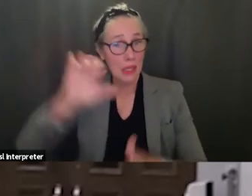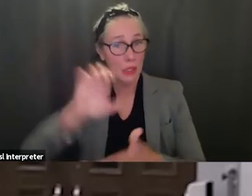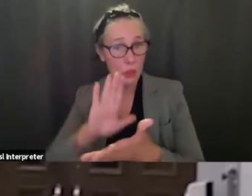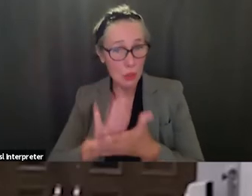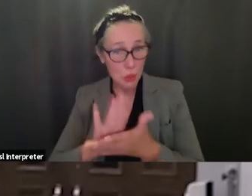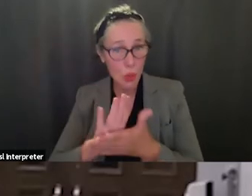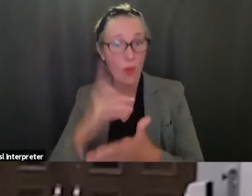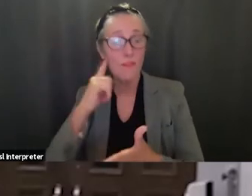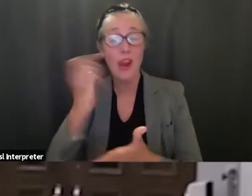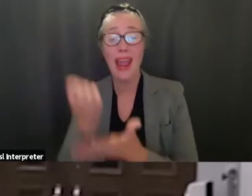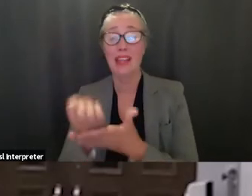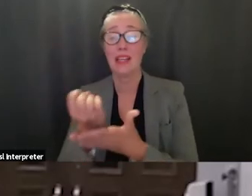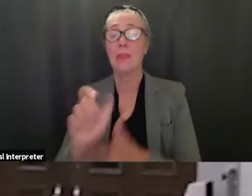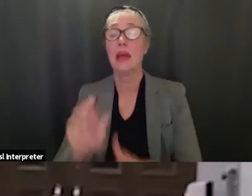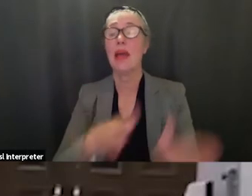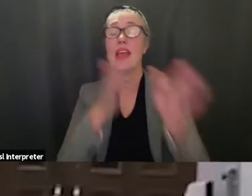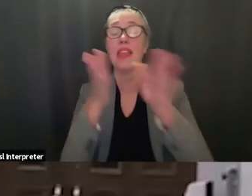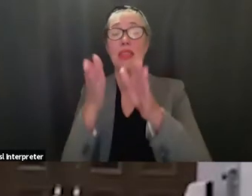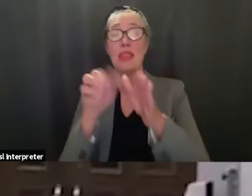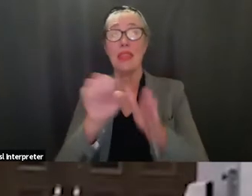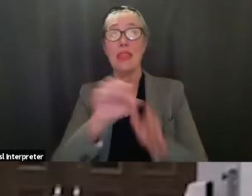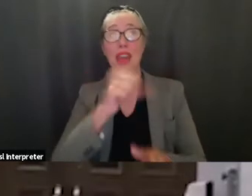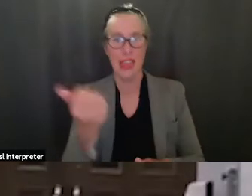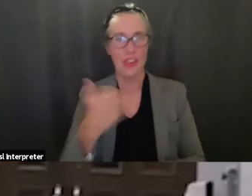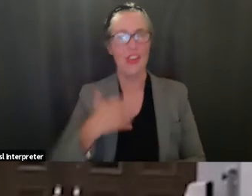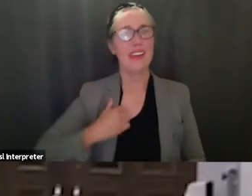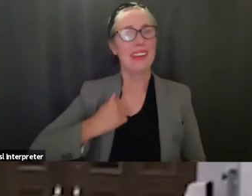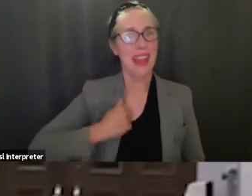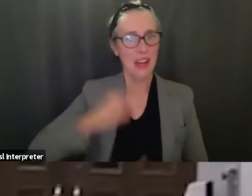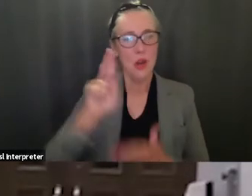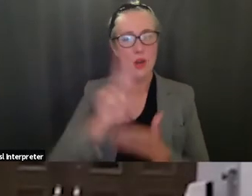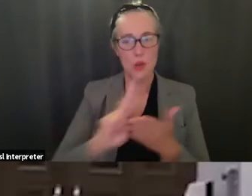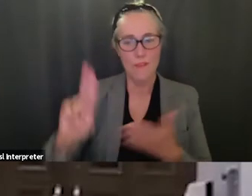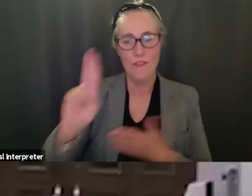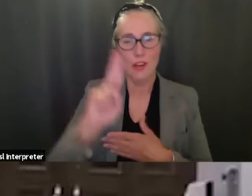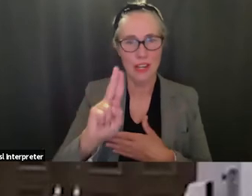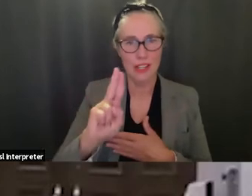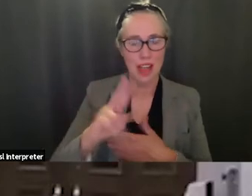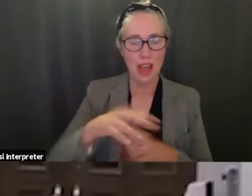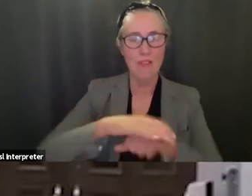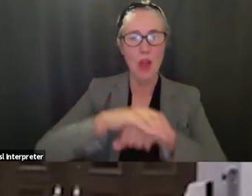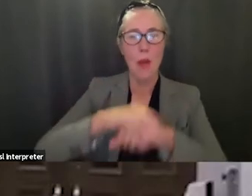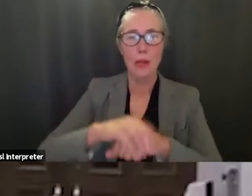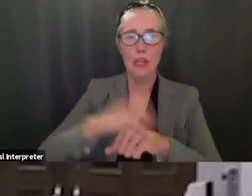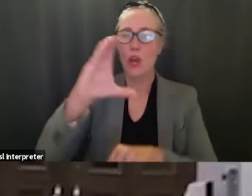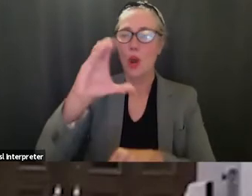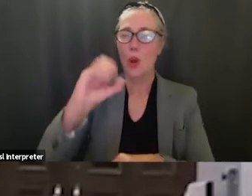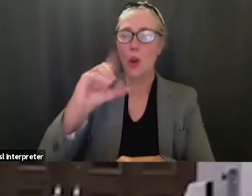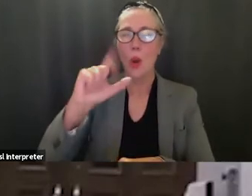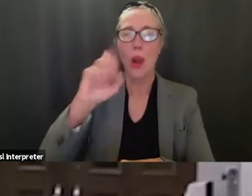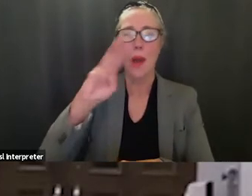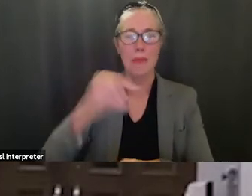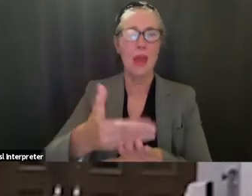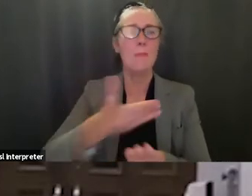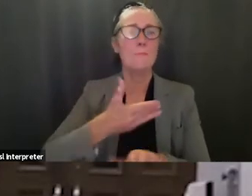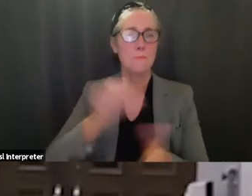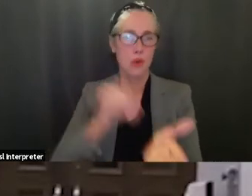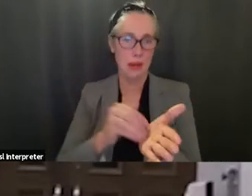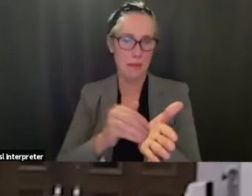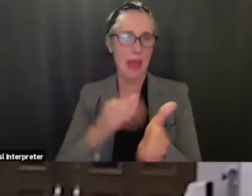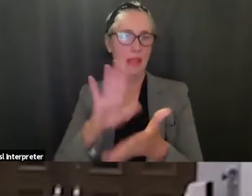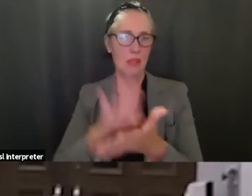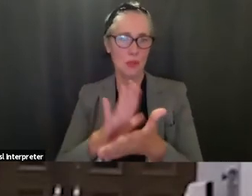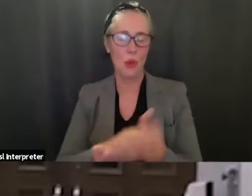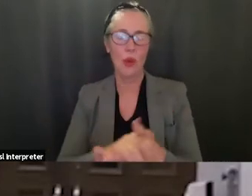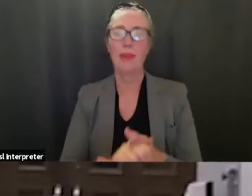and the so all